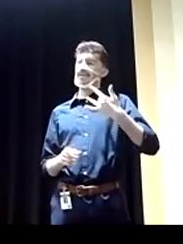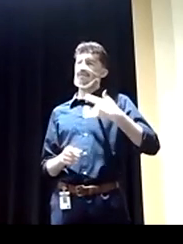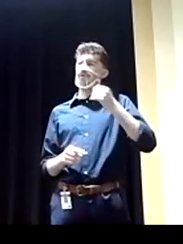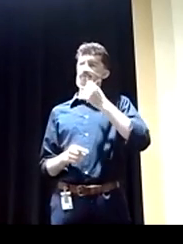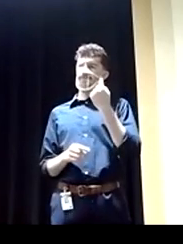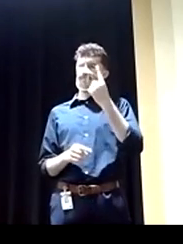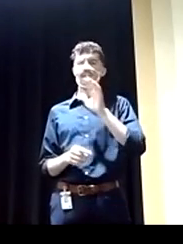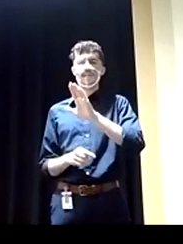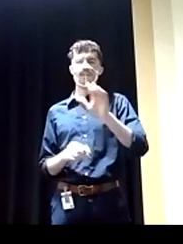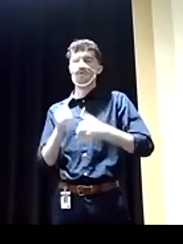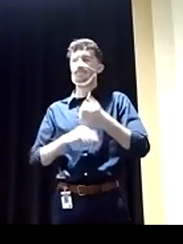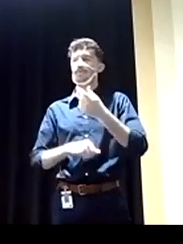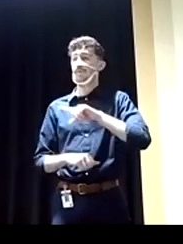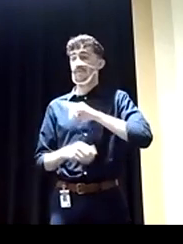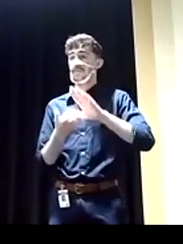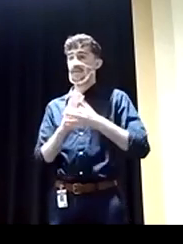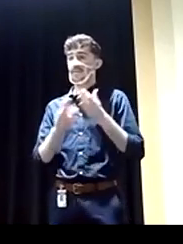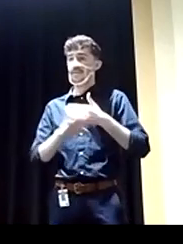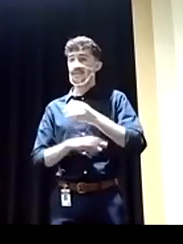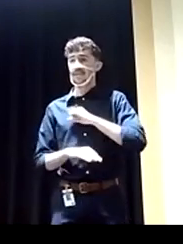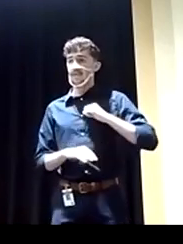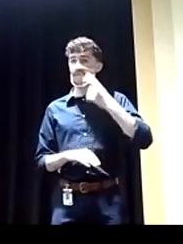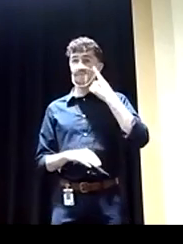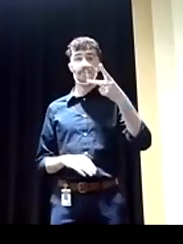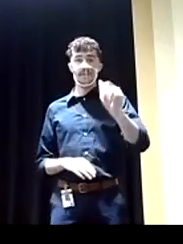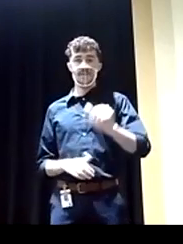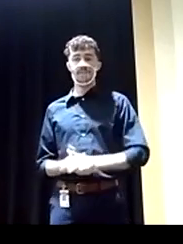most qualified to be the next Senator of Pennsylvania.